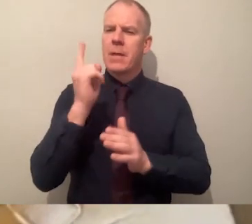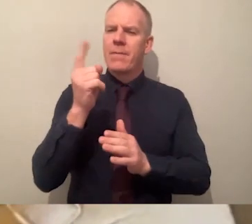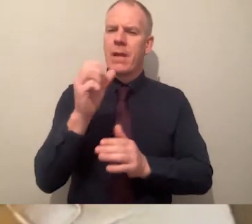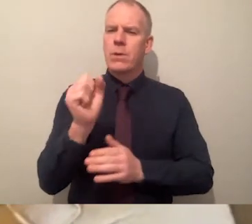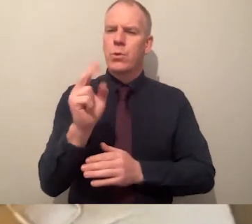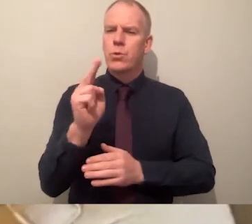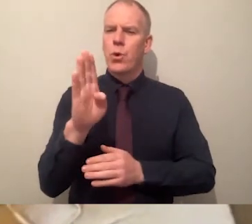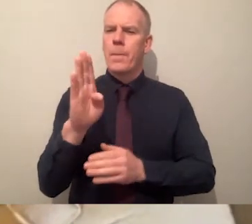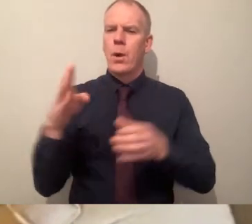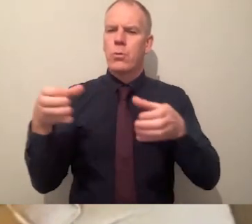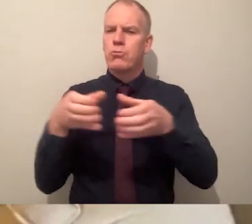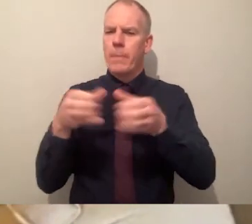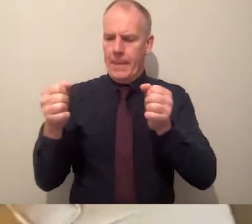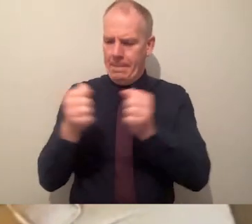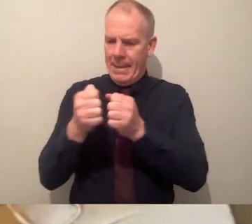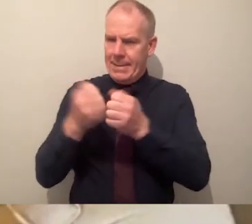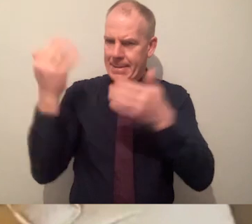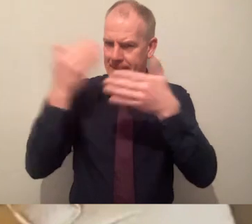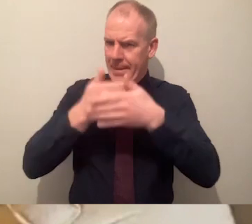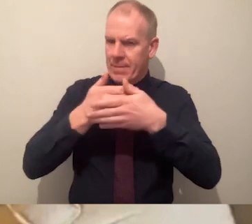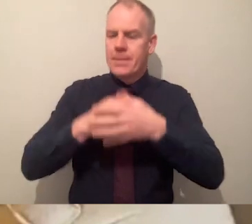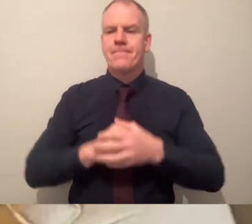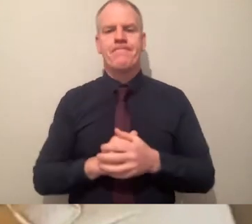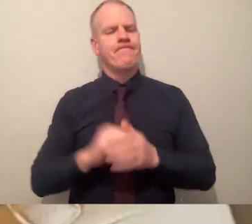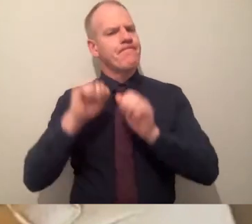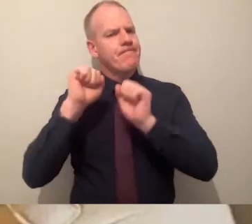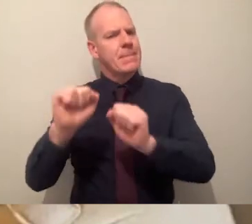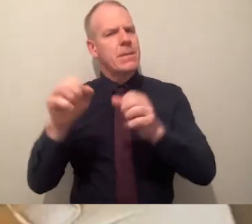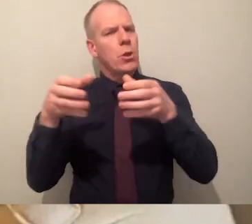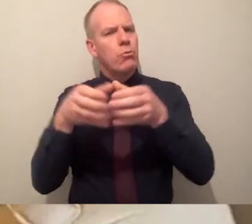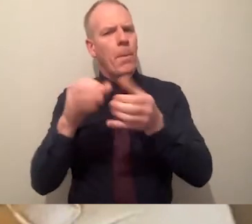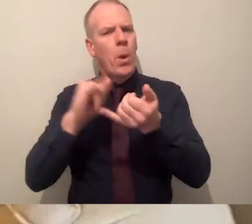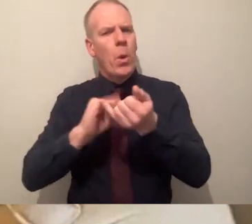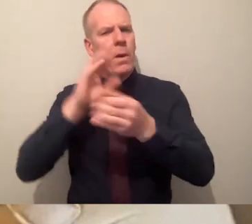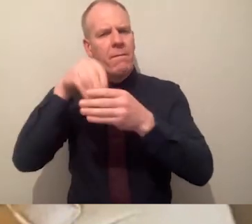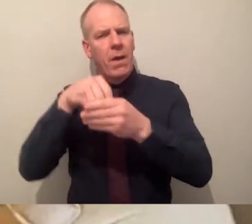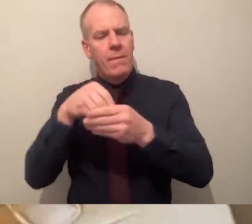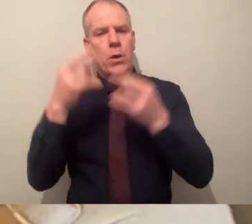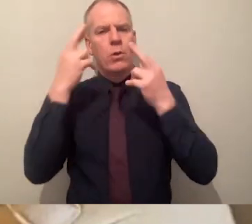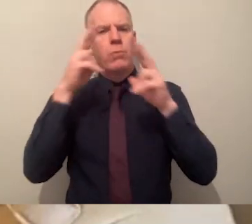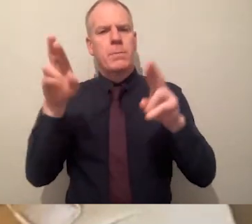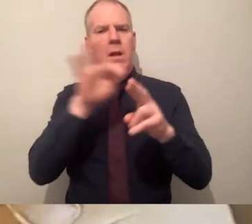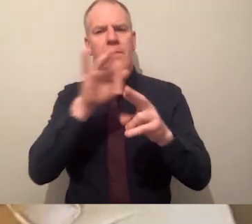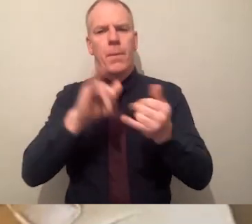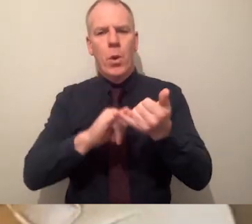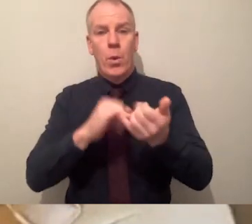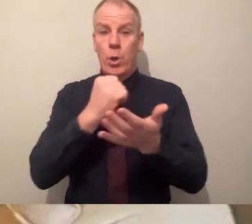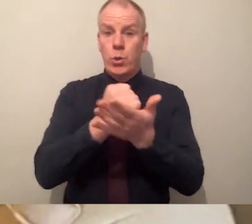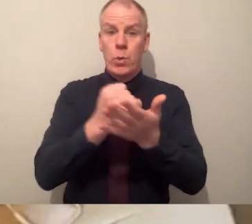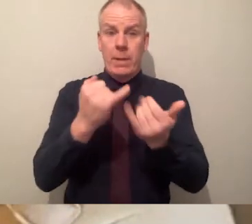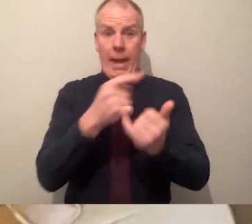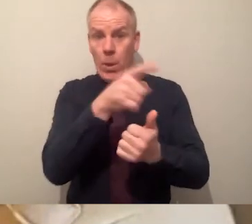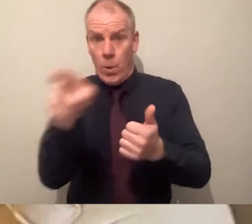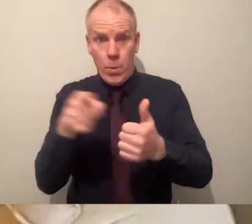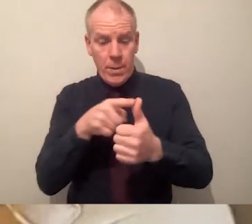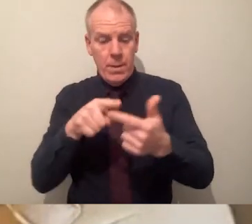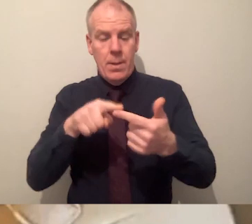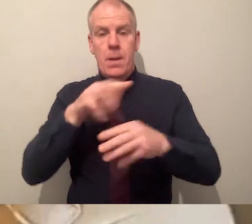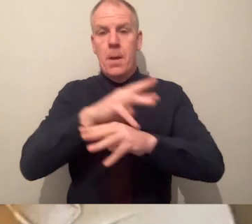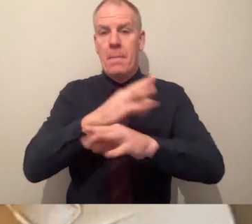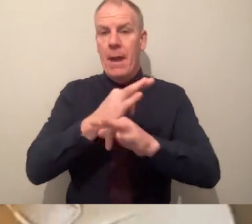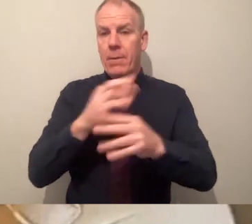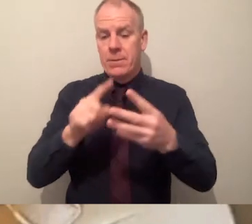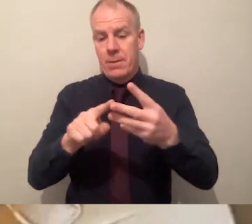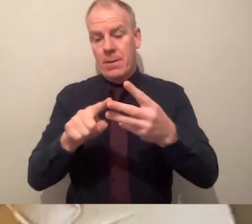The exams advisory subgroup has met again this evening. The advisory subgroup is made up of representatives of students like